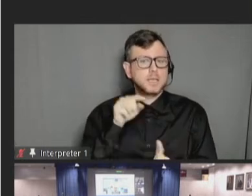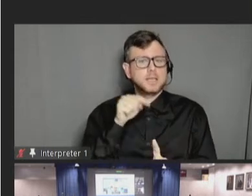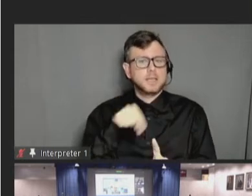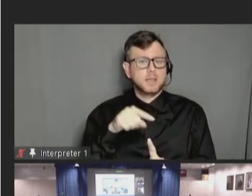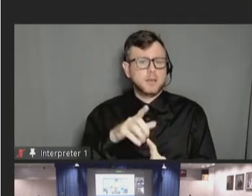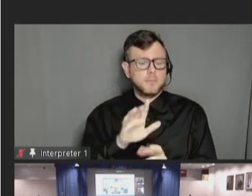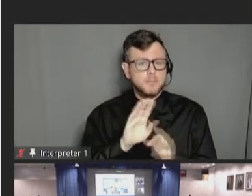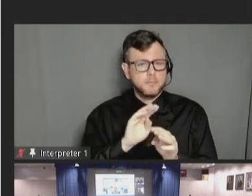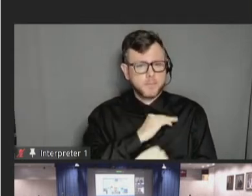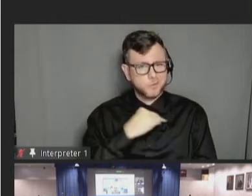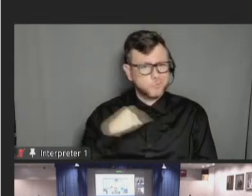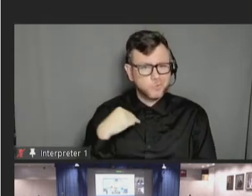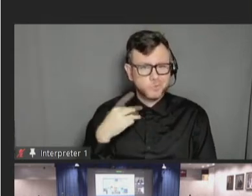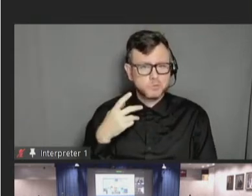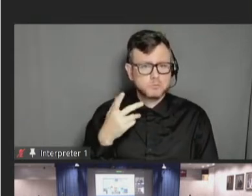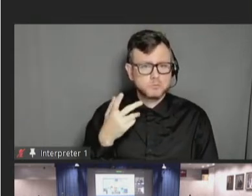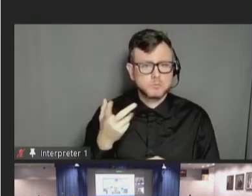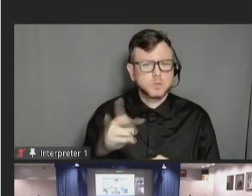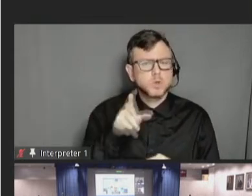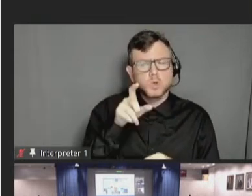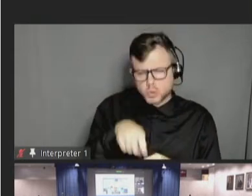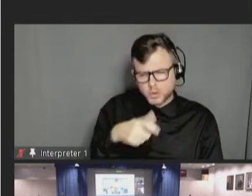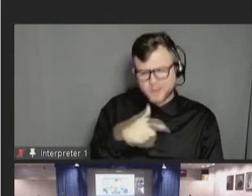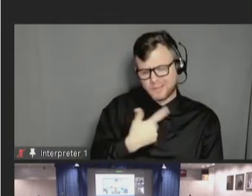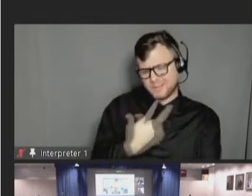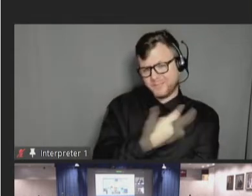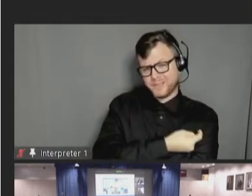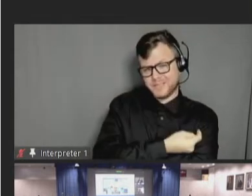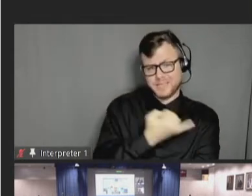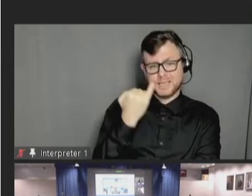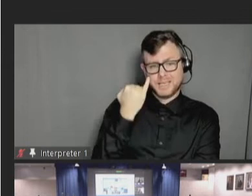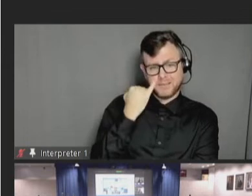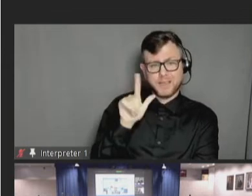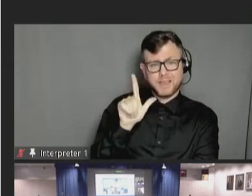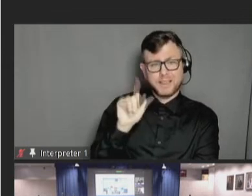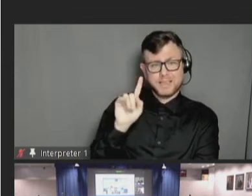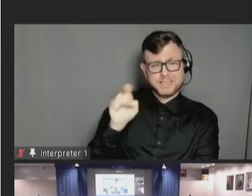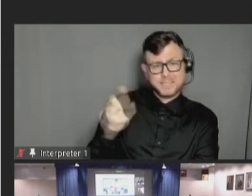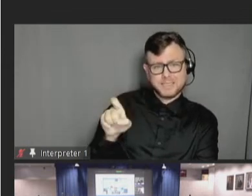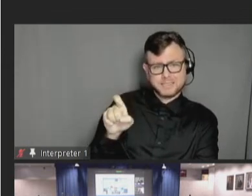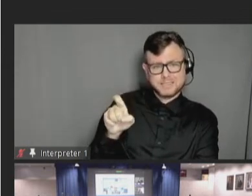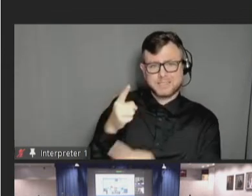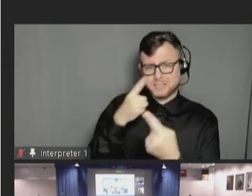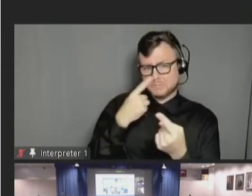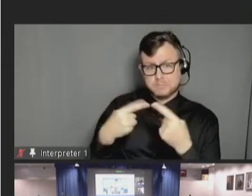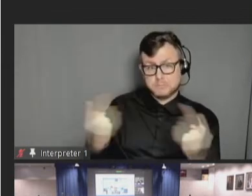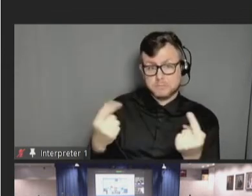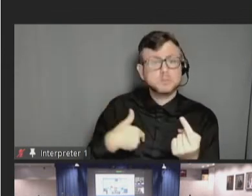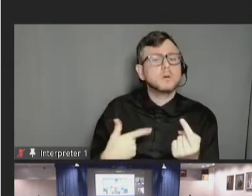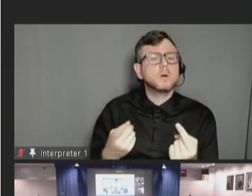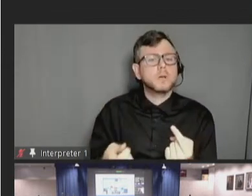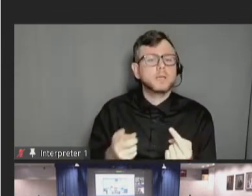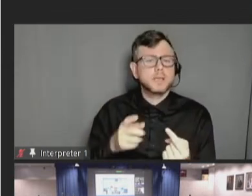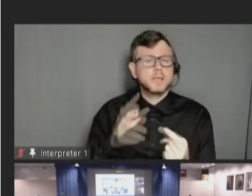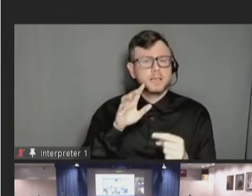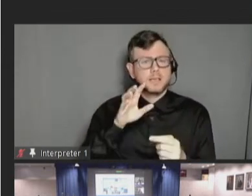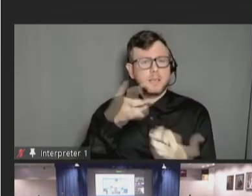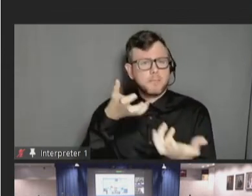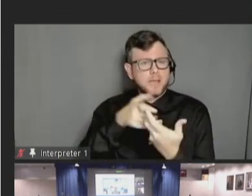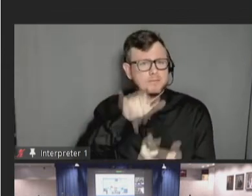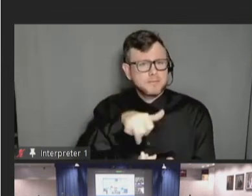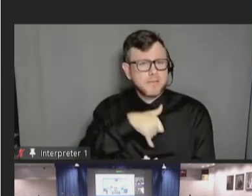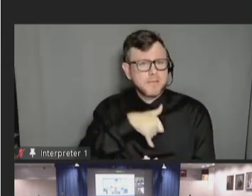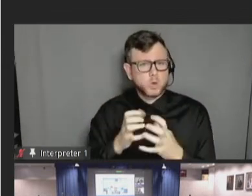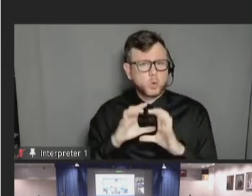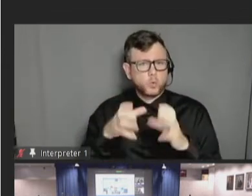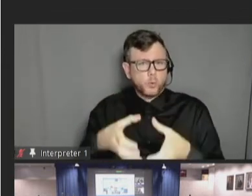about what should I get a vaccine if I have a latex allergy. So, information that is tailored to the population that is coming